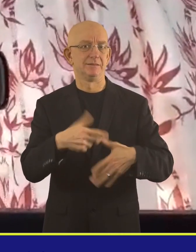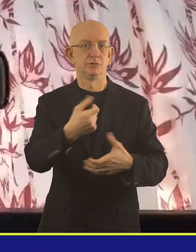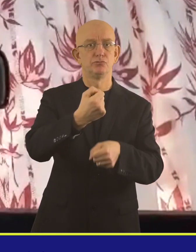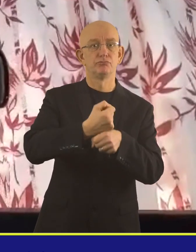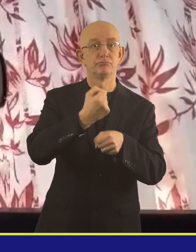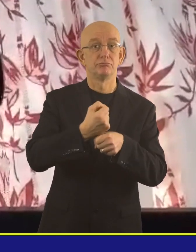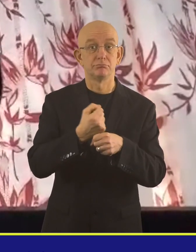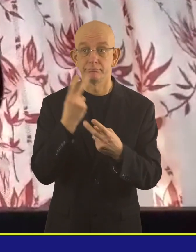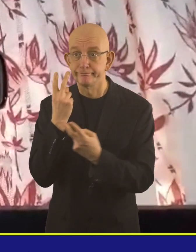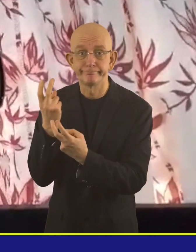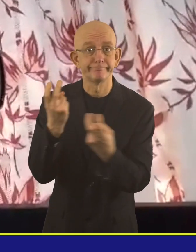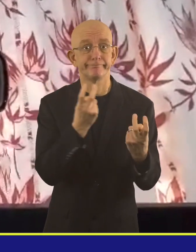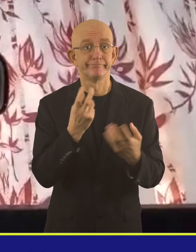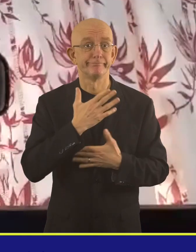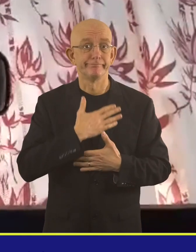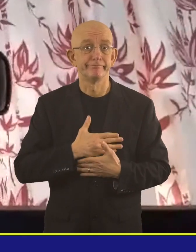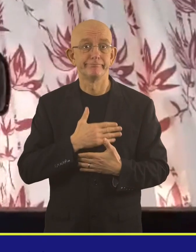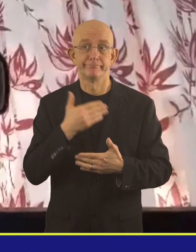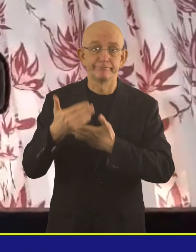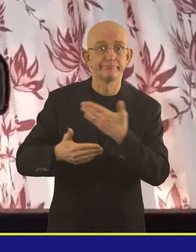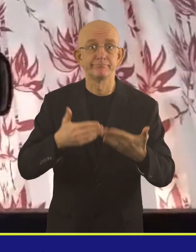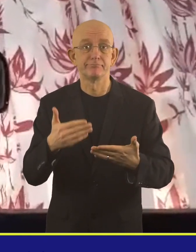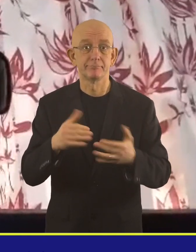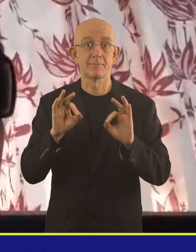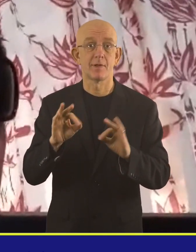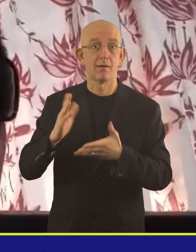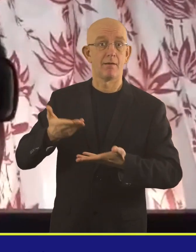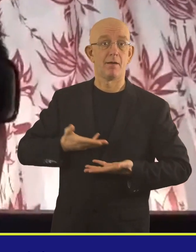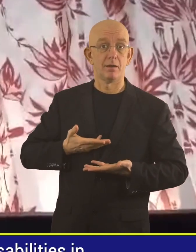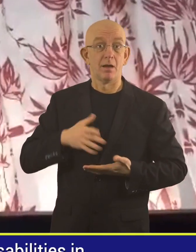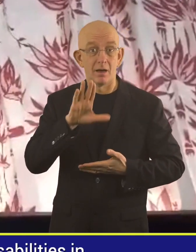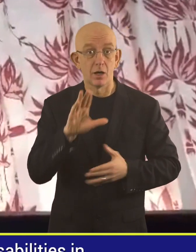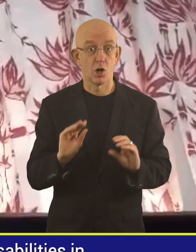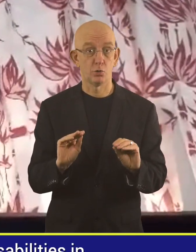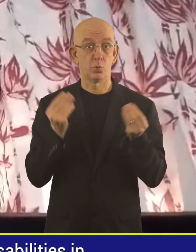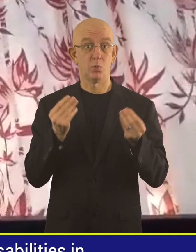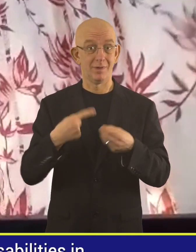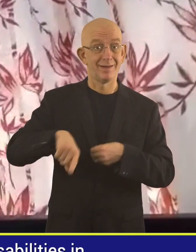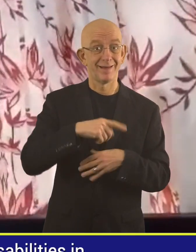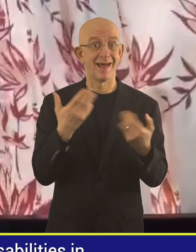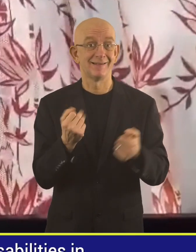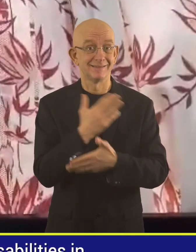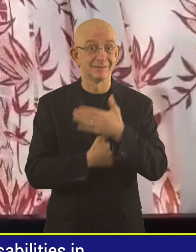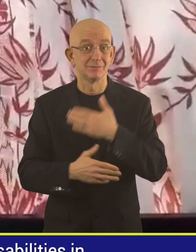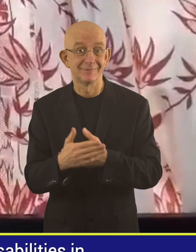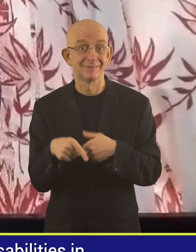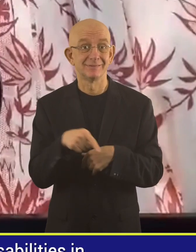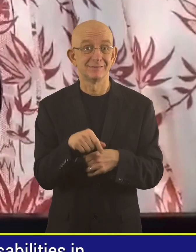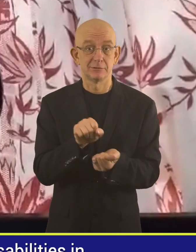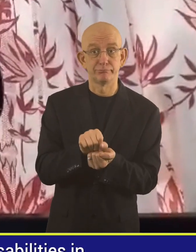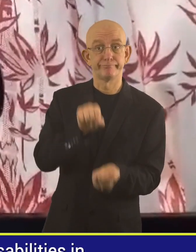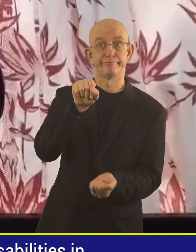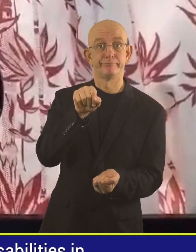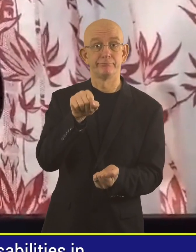is about job vacancy. Remember, the youth with disability